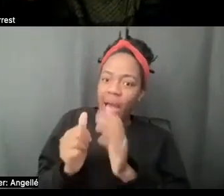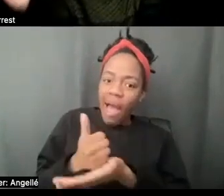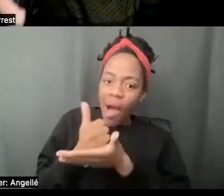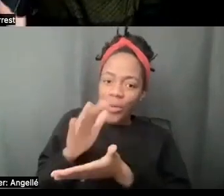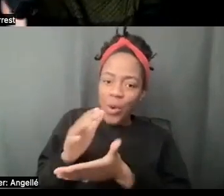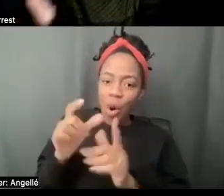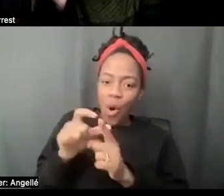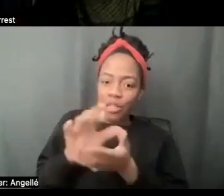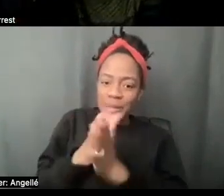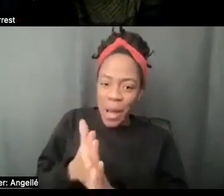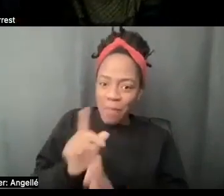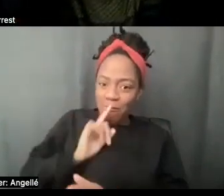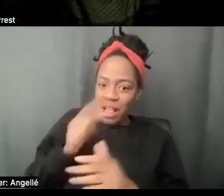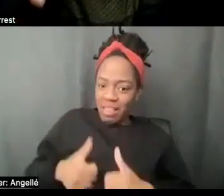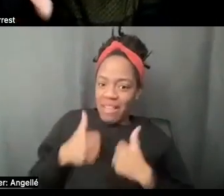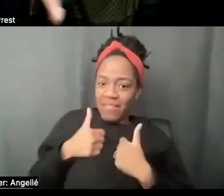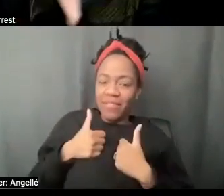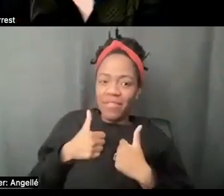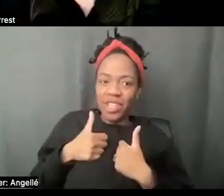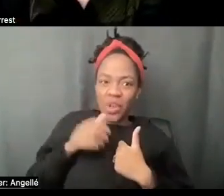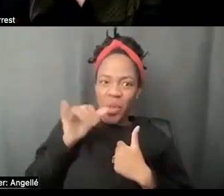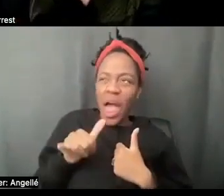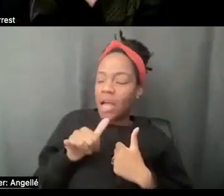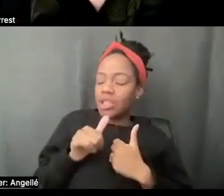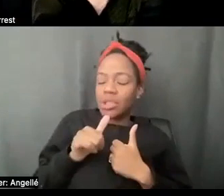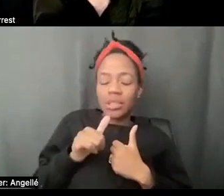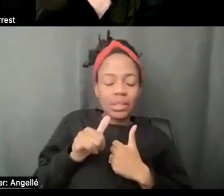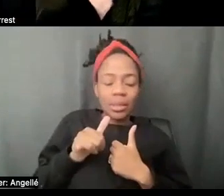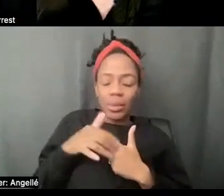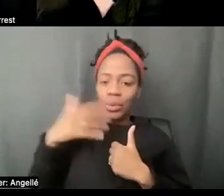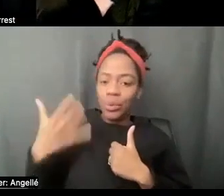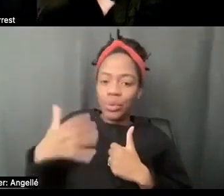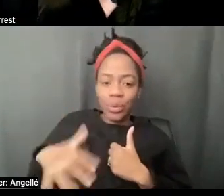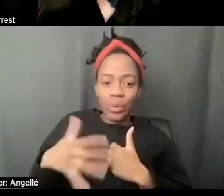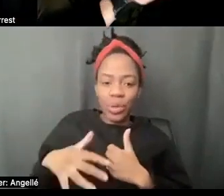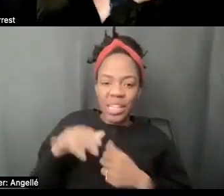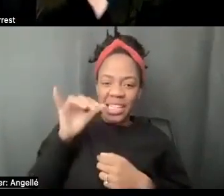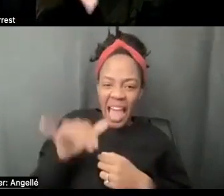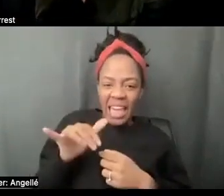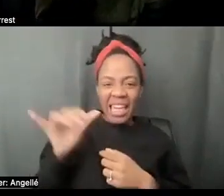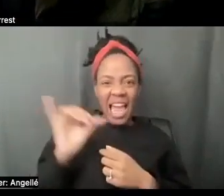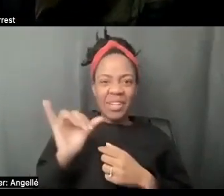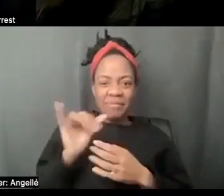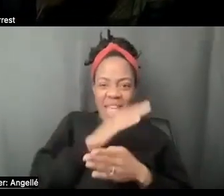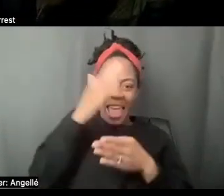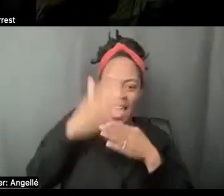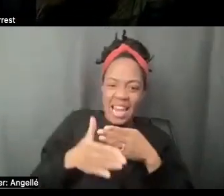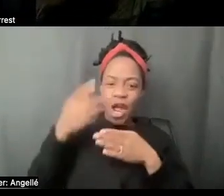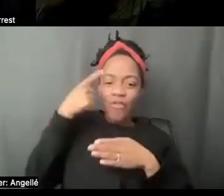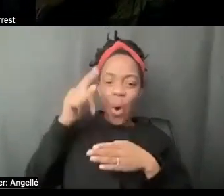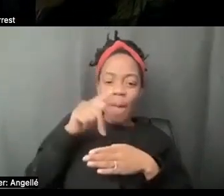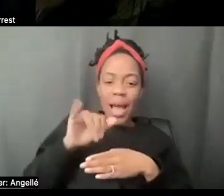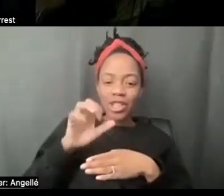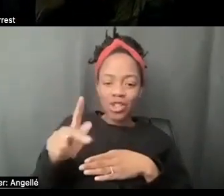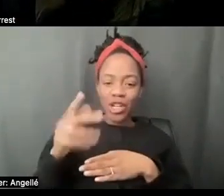moment to me, just, it just, it makes the movie and like, it's, it's that beat. It's that button of closure that you need for Patrick to know that